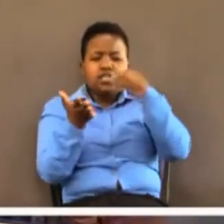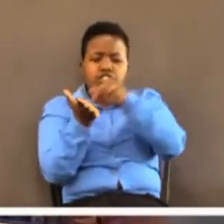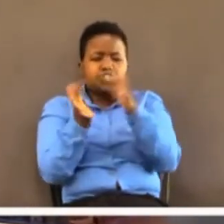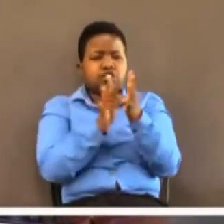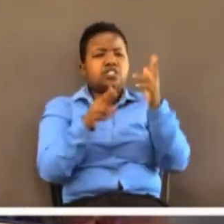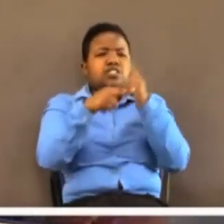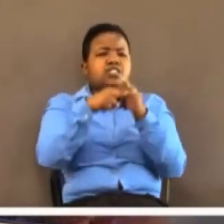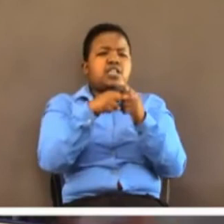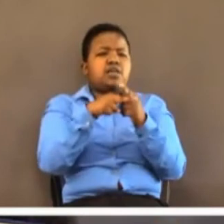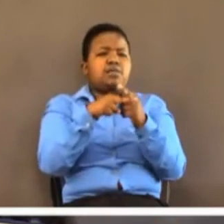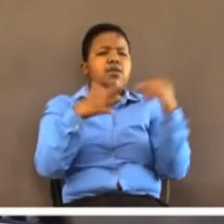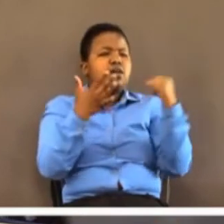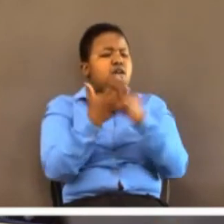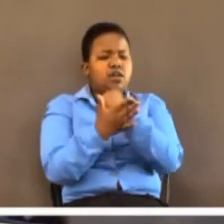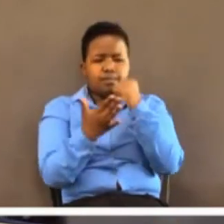Jesus.